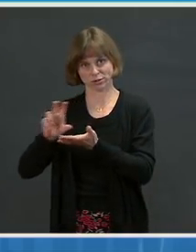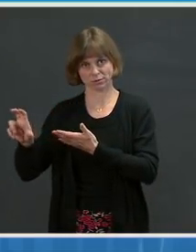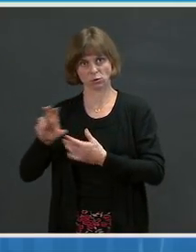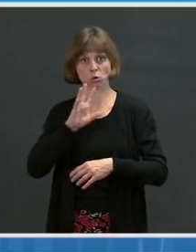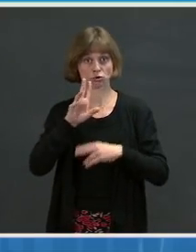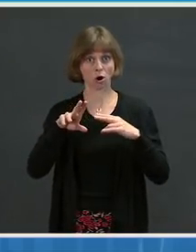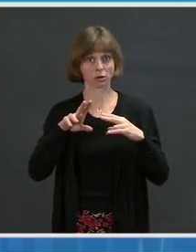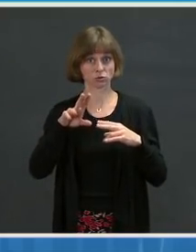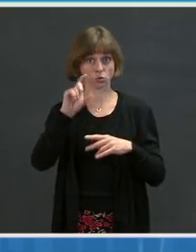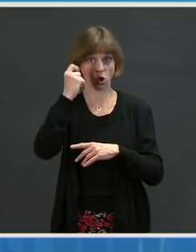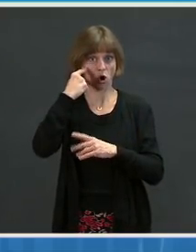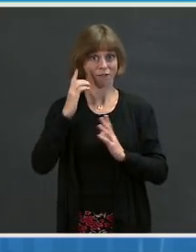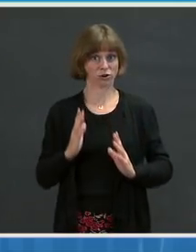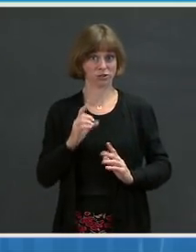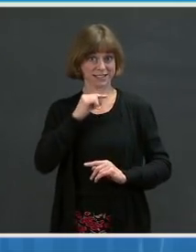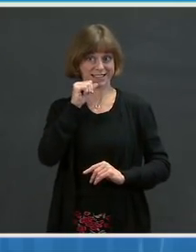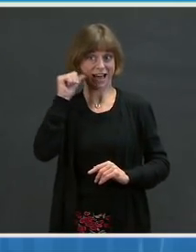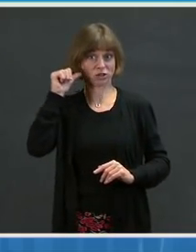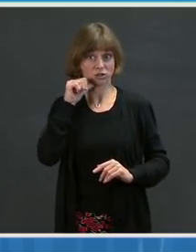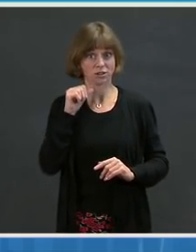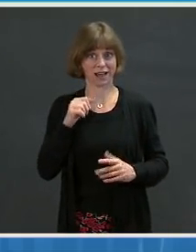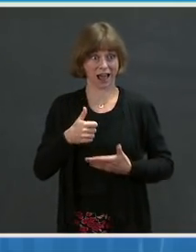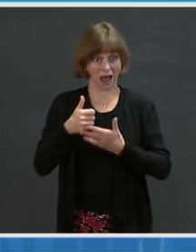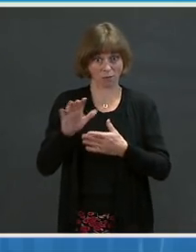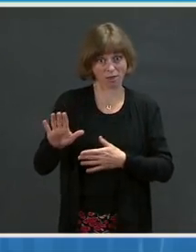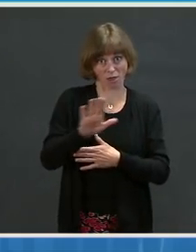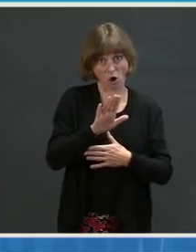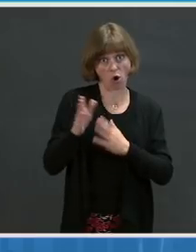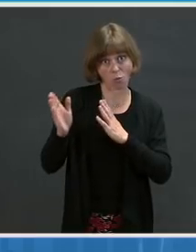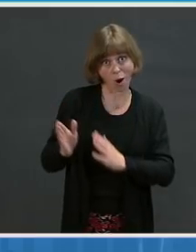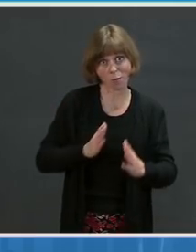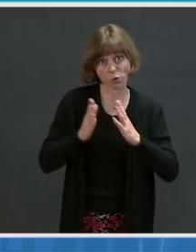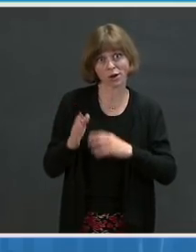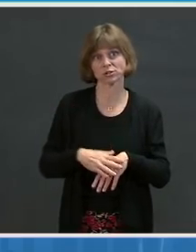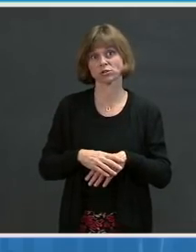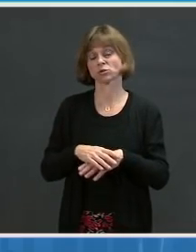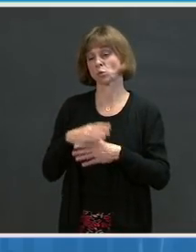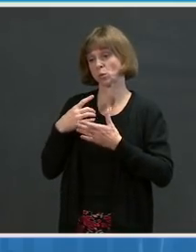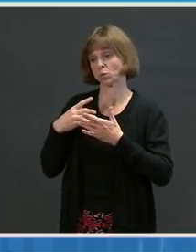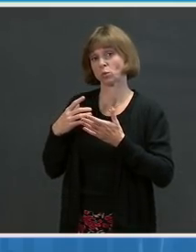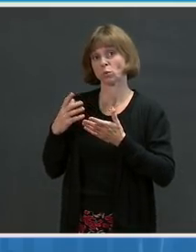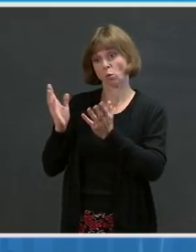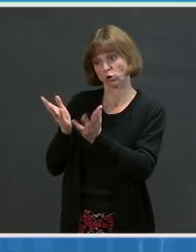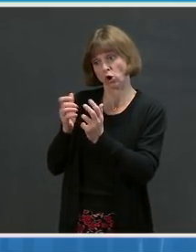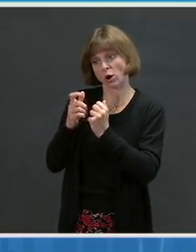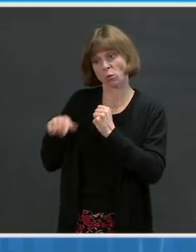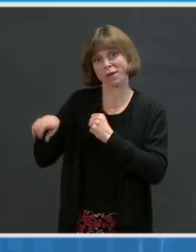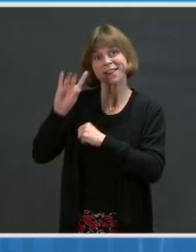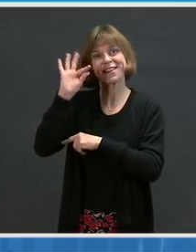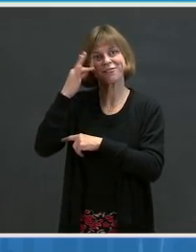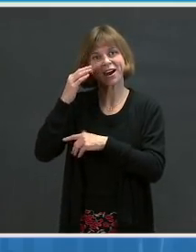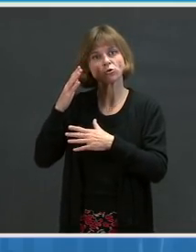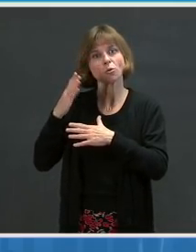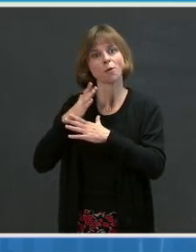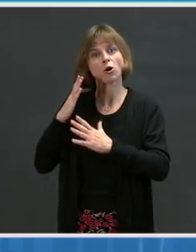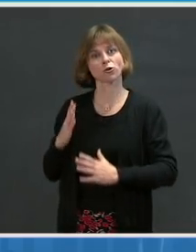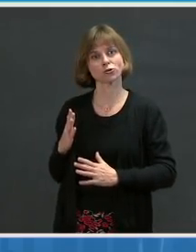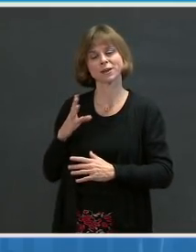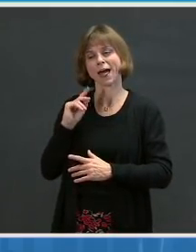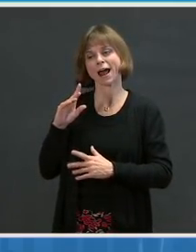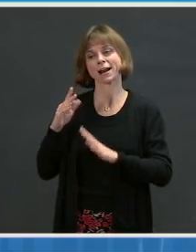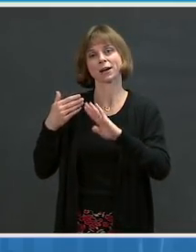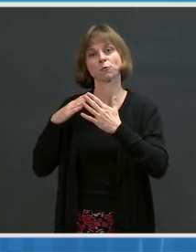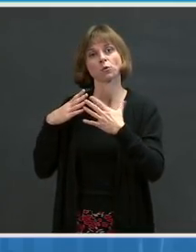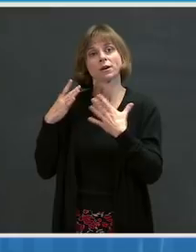as part of their preparation, and we're talking to the pharmacies and the community health centers, our federal partners, about the allocation